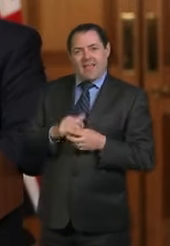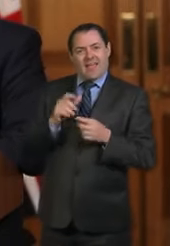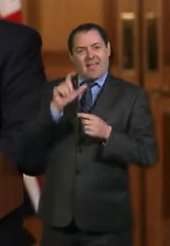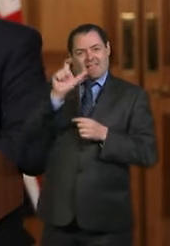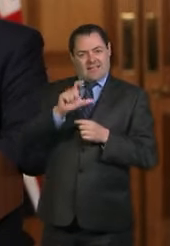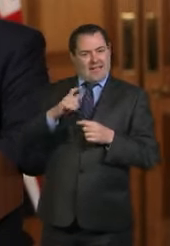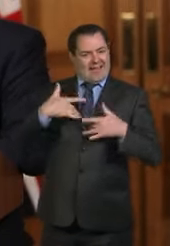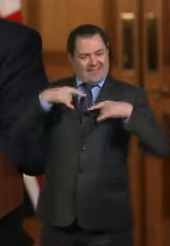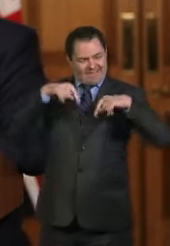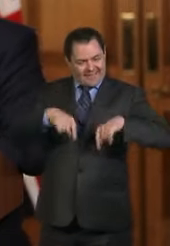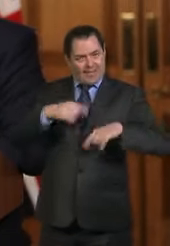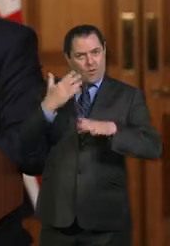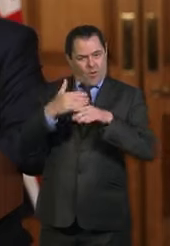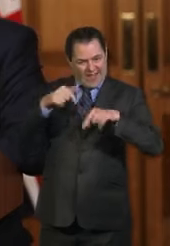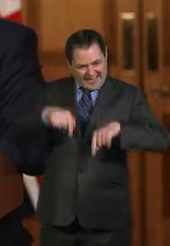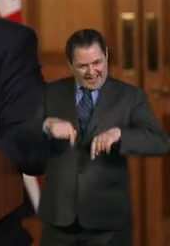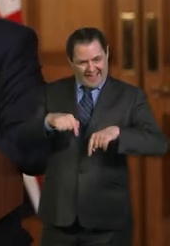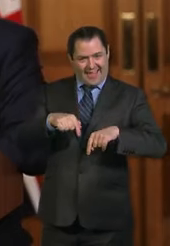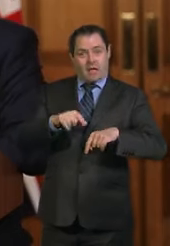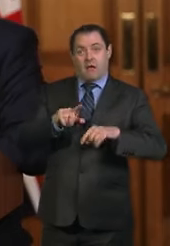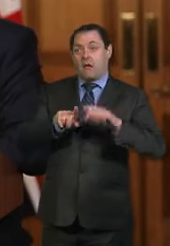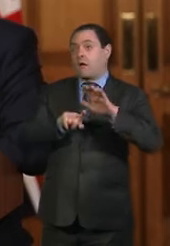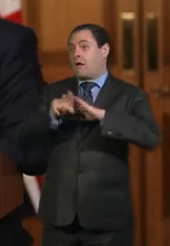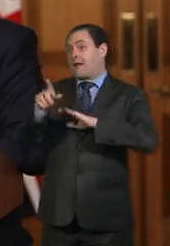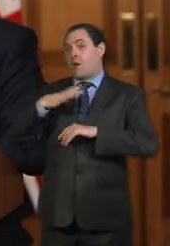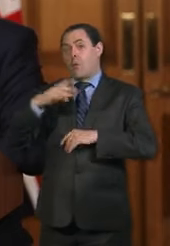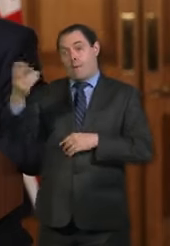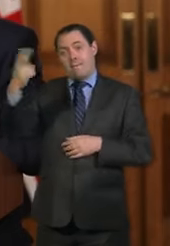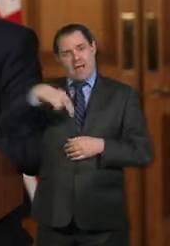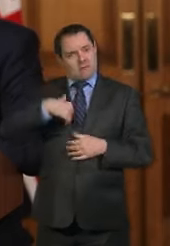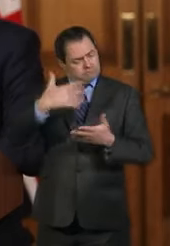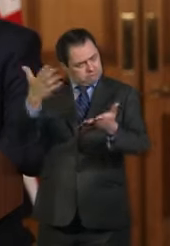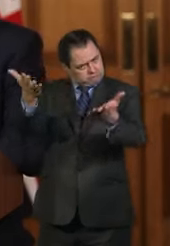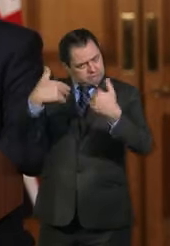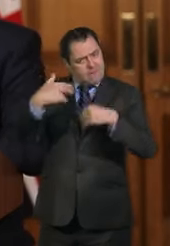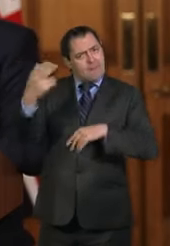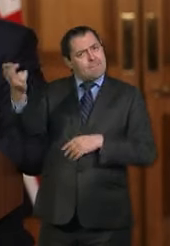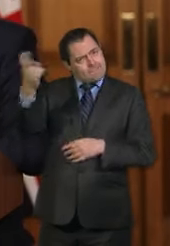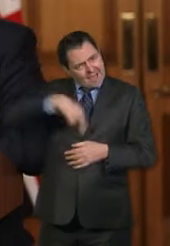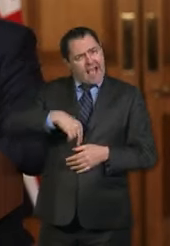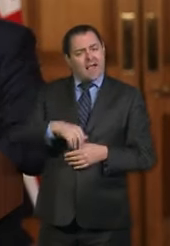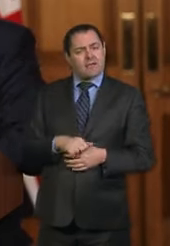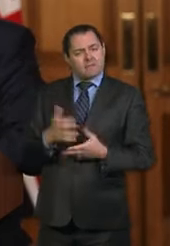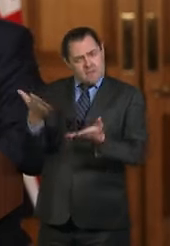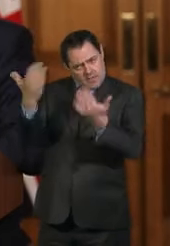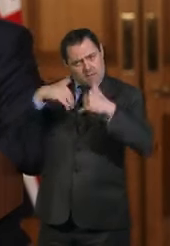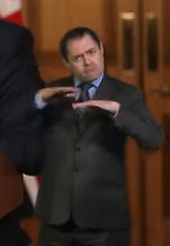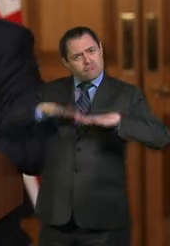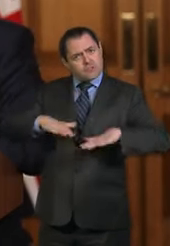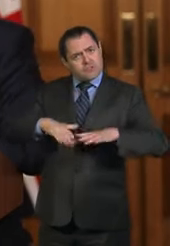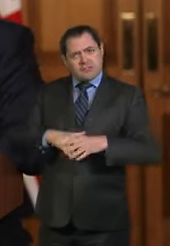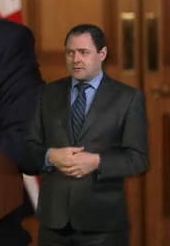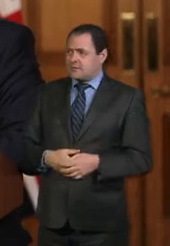to come back, I say come back. You know, come